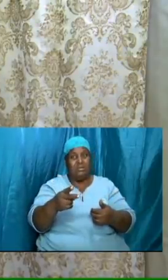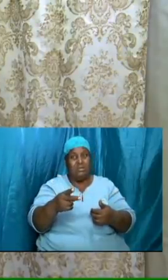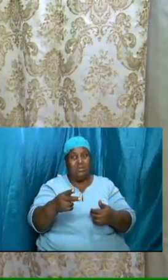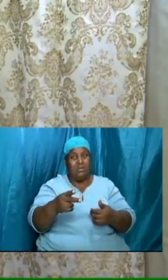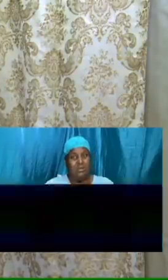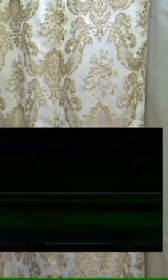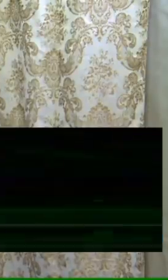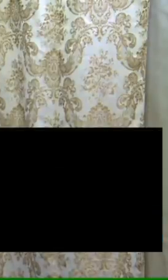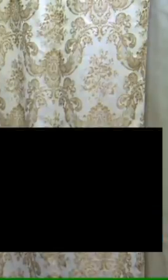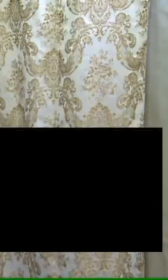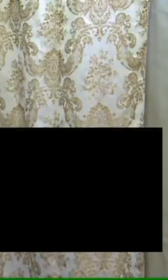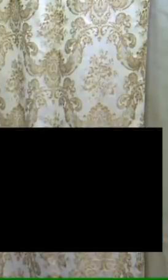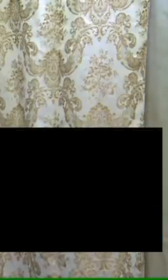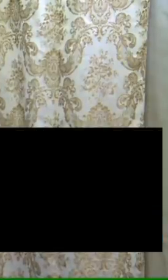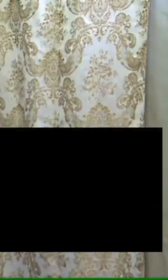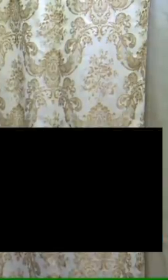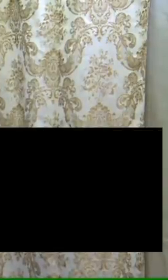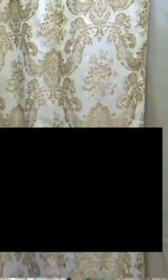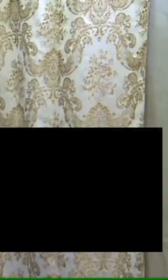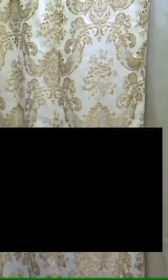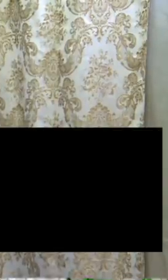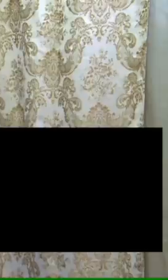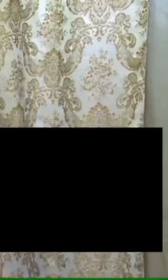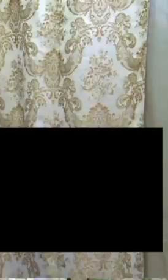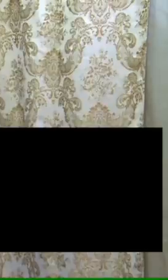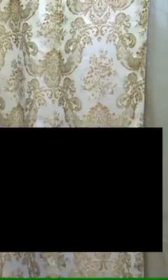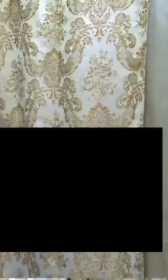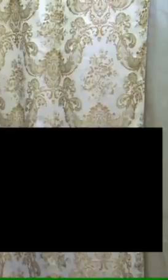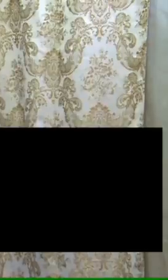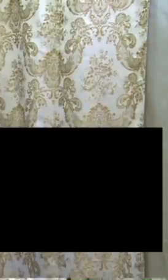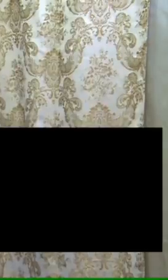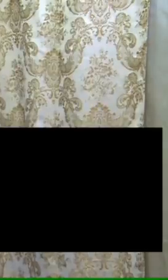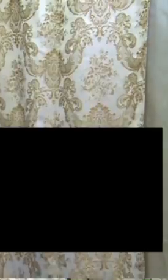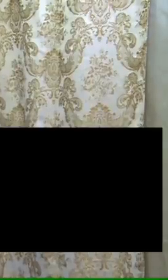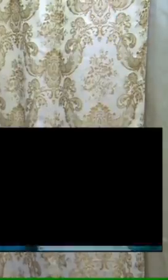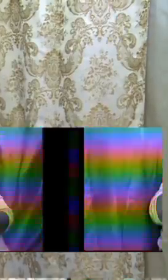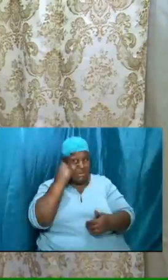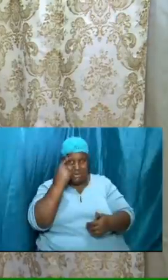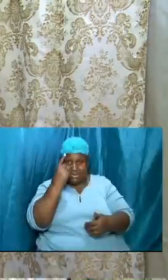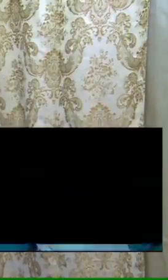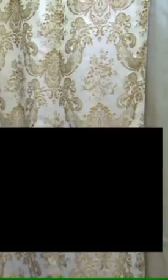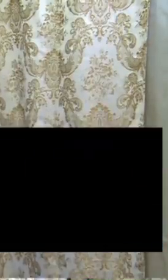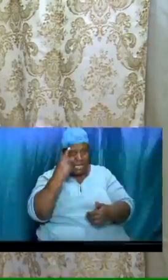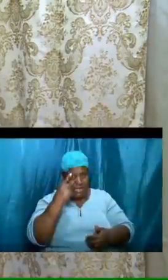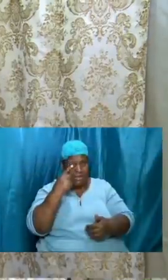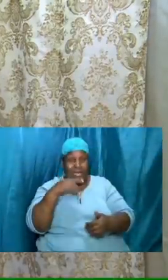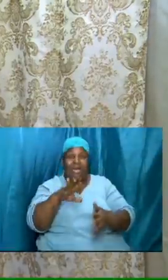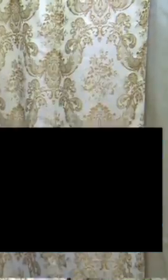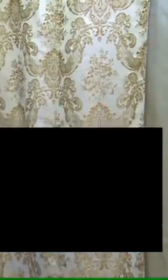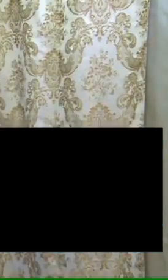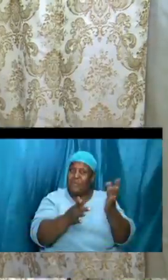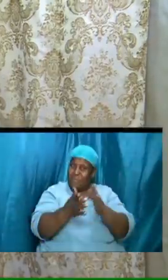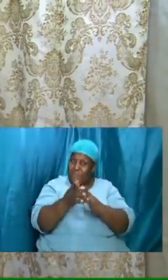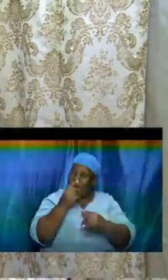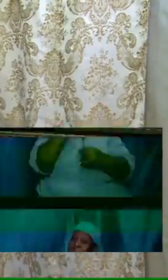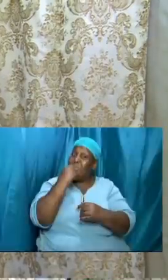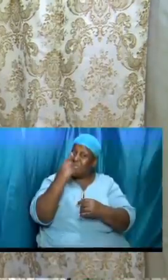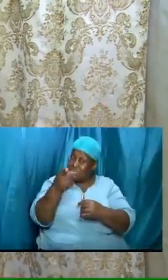to analyze it the bible is very clear that we are going to be judged